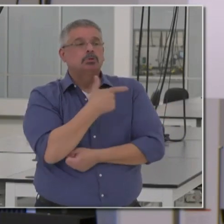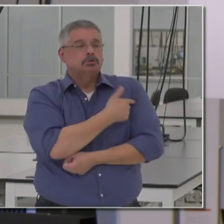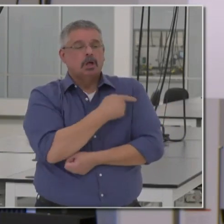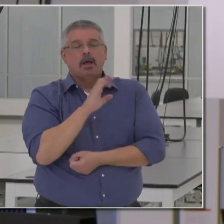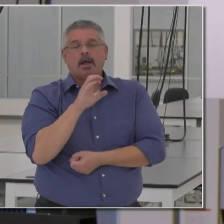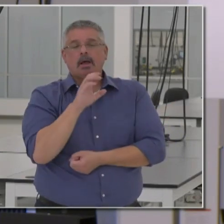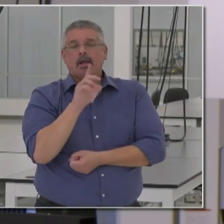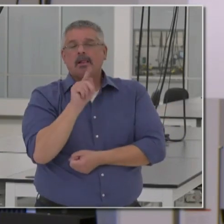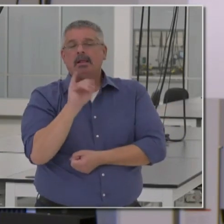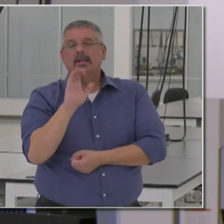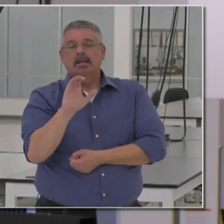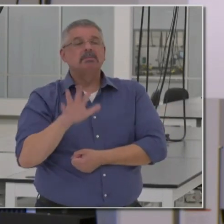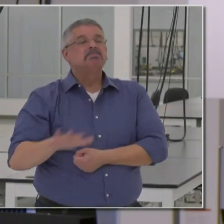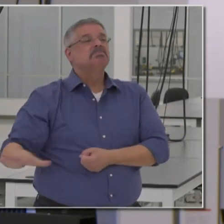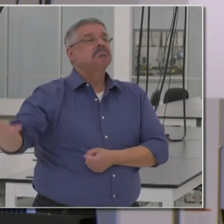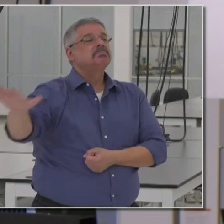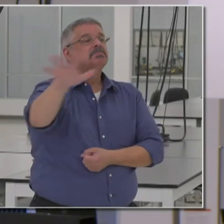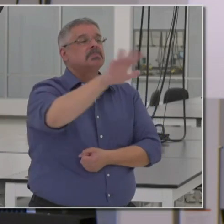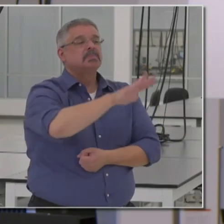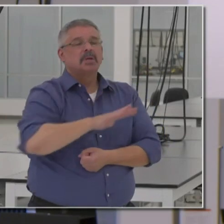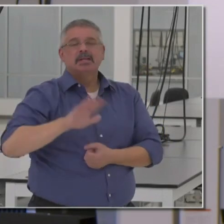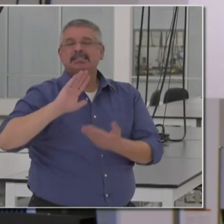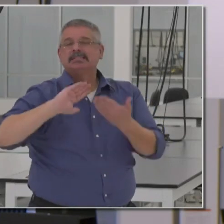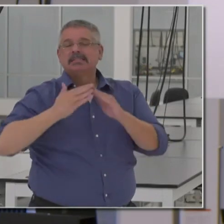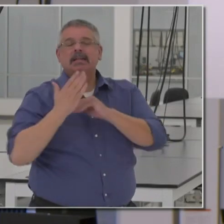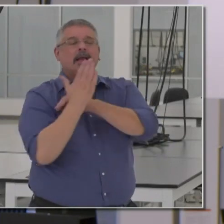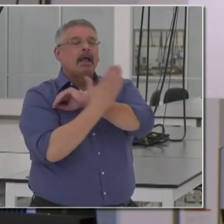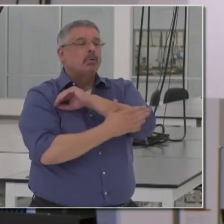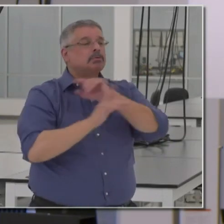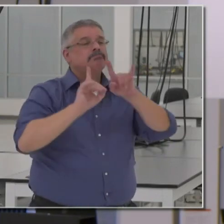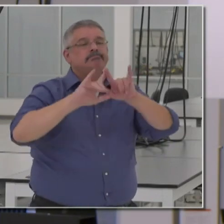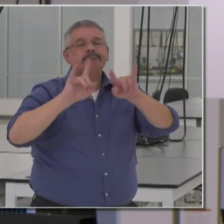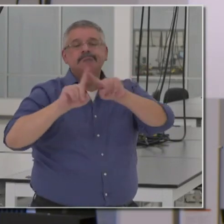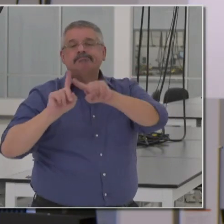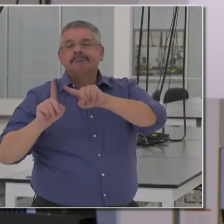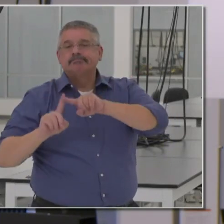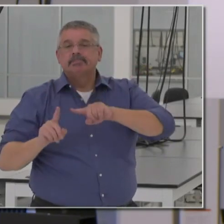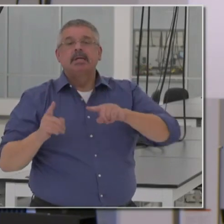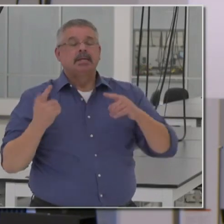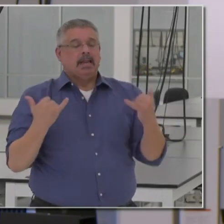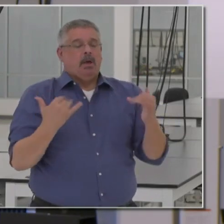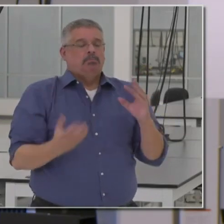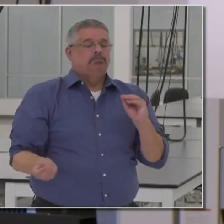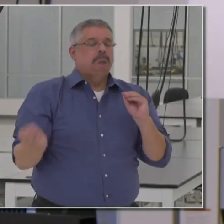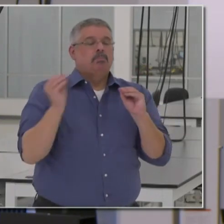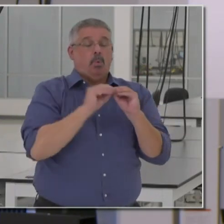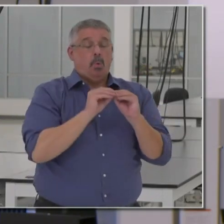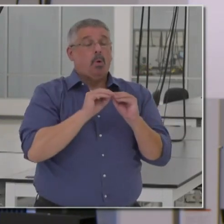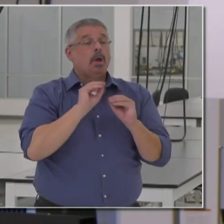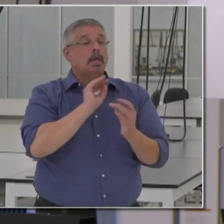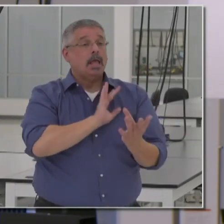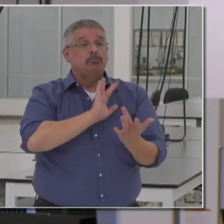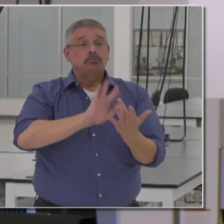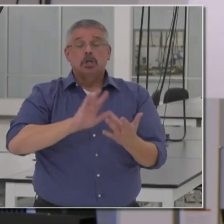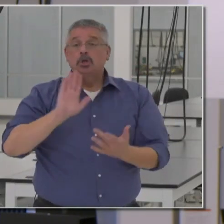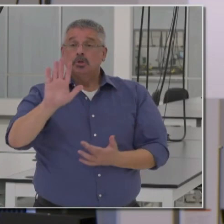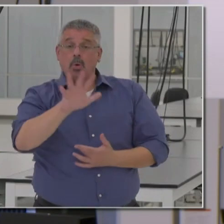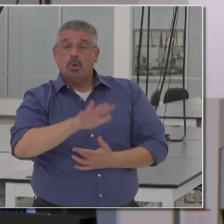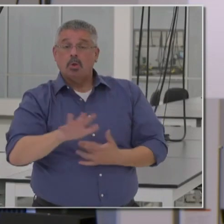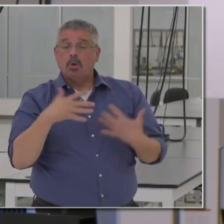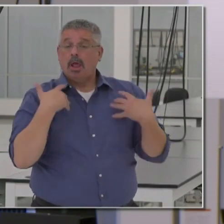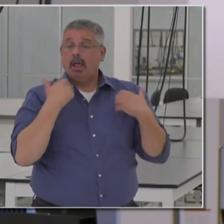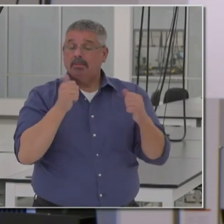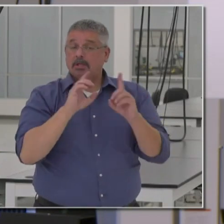clinics across their entire county are doing more and more of that now. You can reach out to your local health